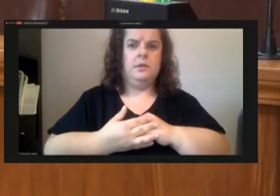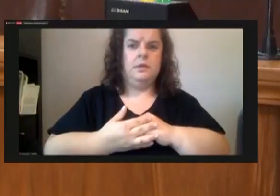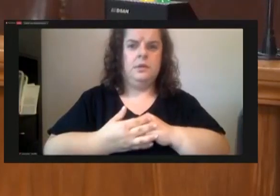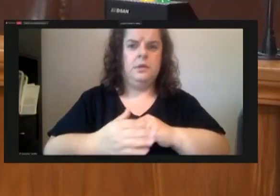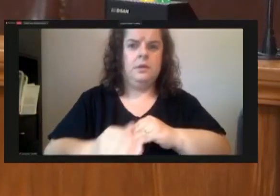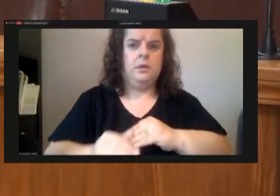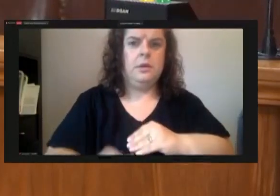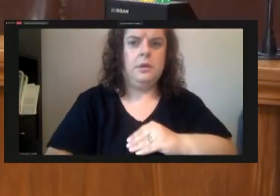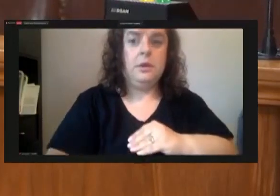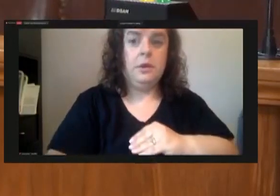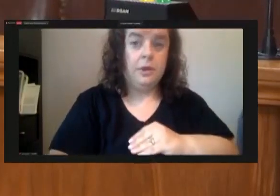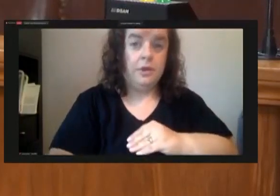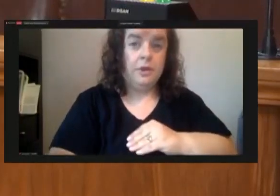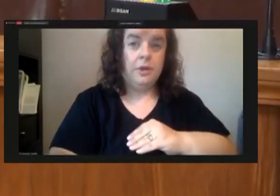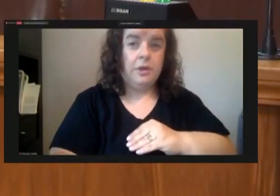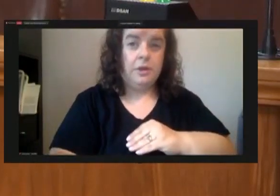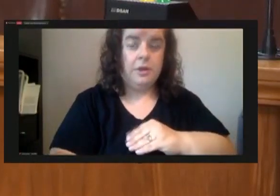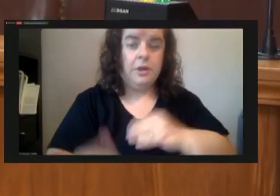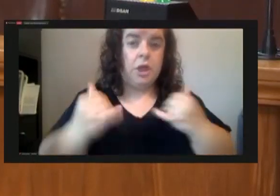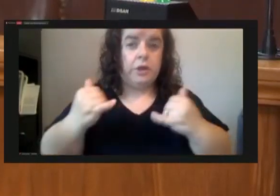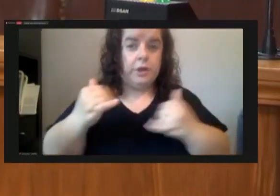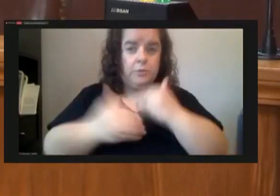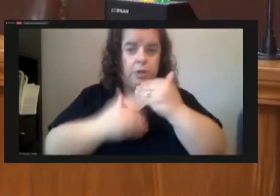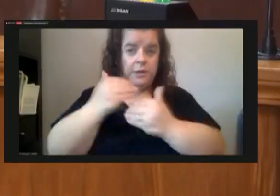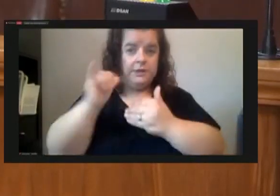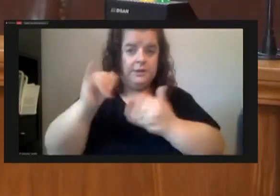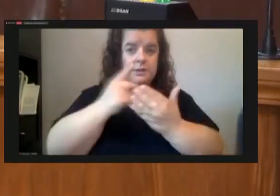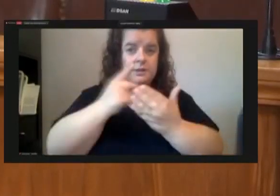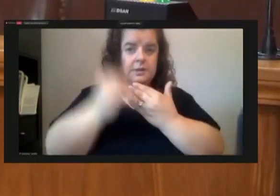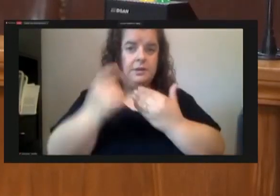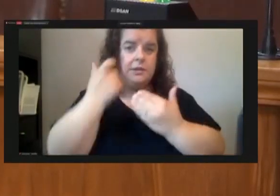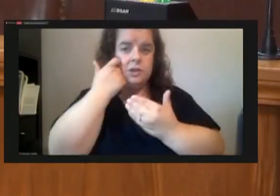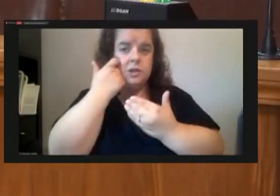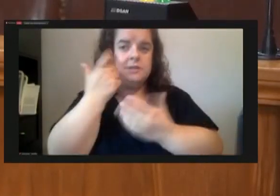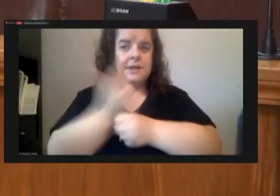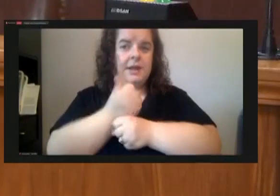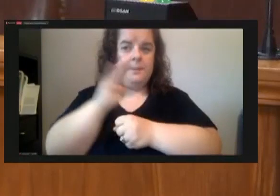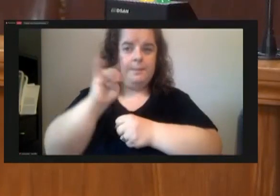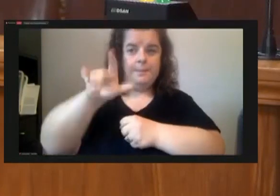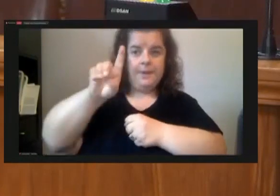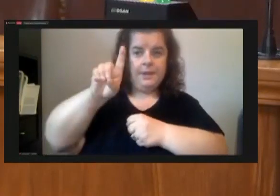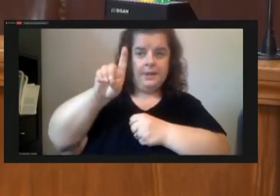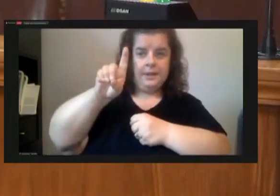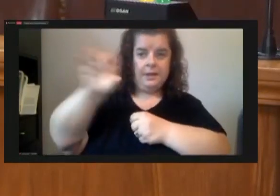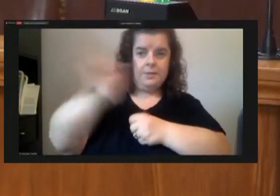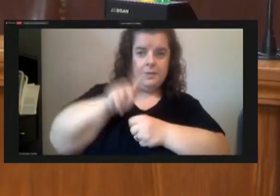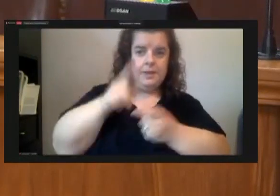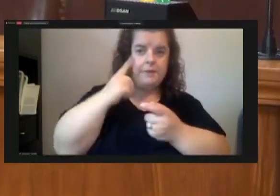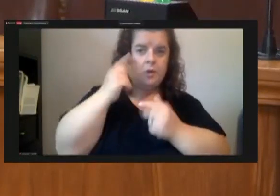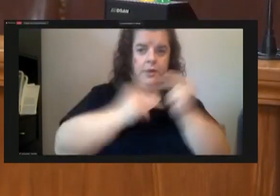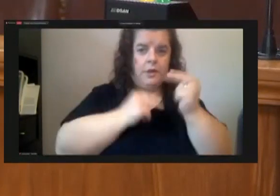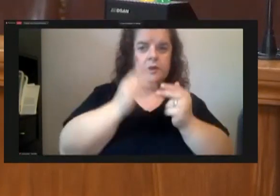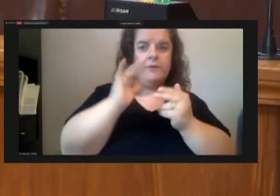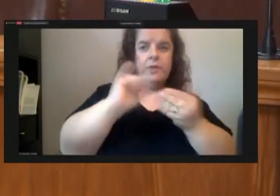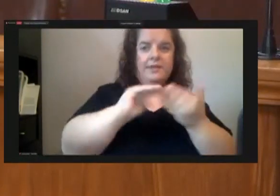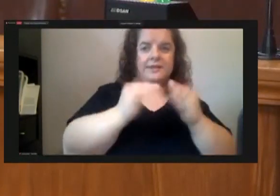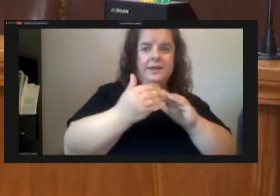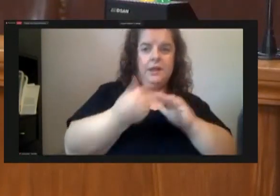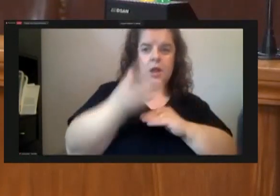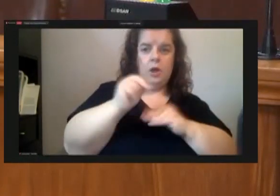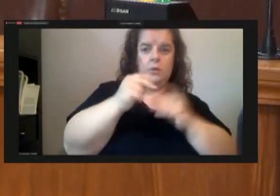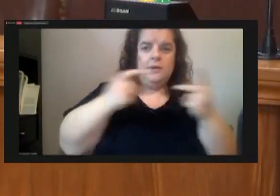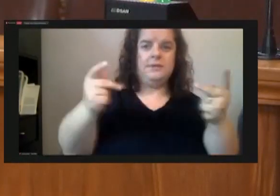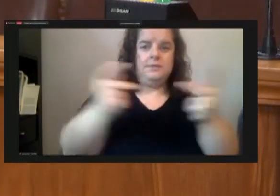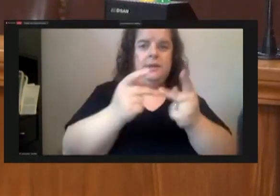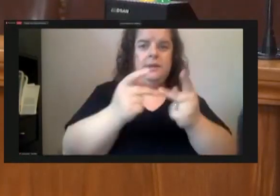know current progress on that project is we just received bids back for the construction of city owned space um as well as common